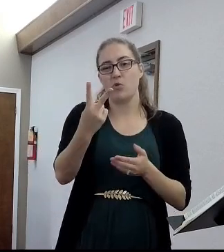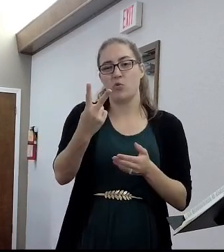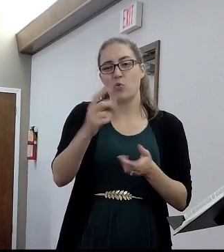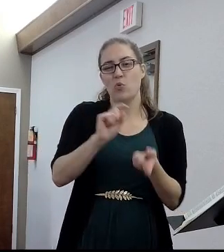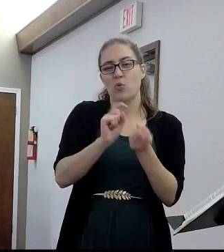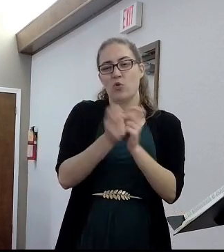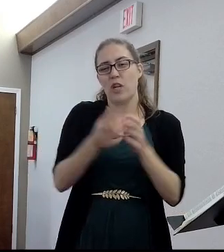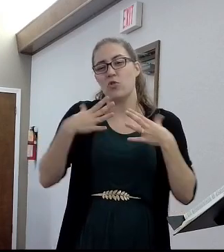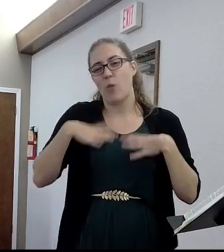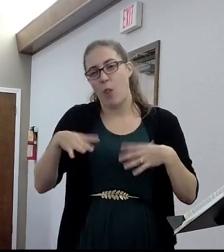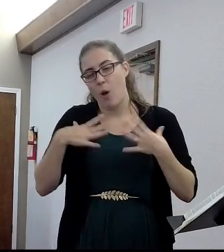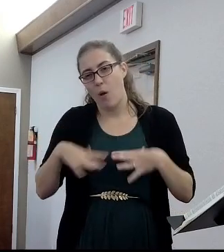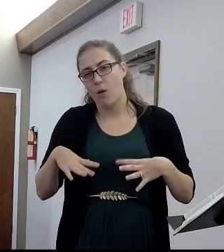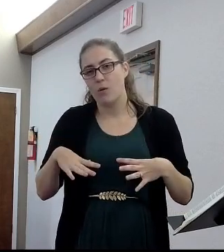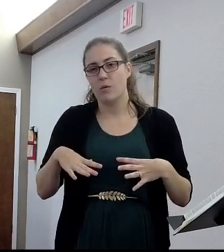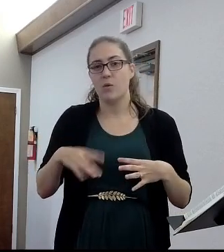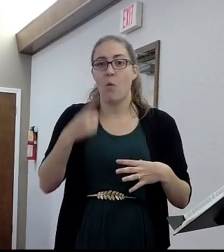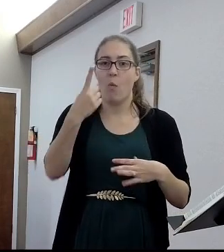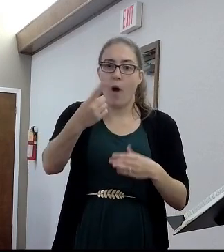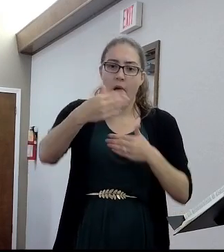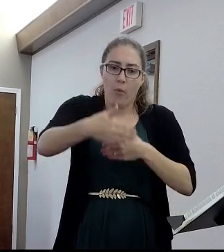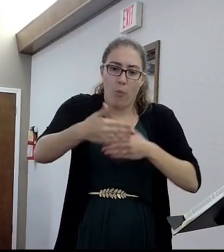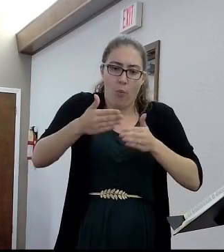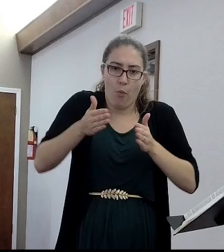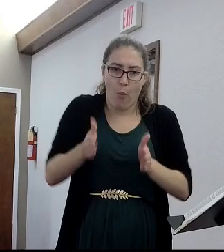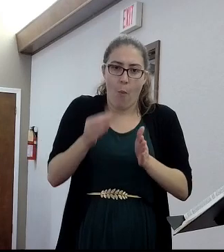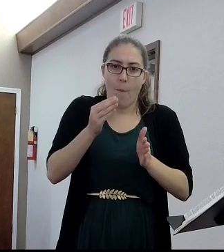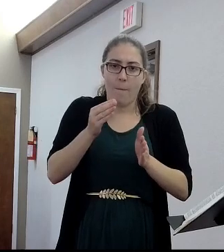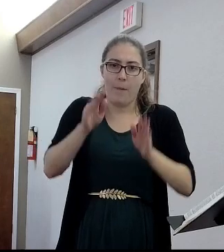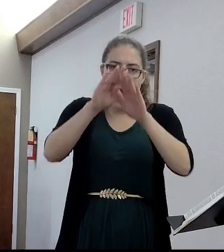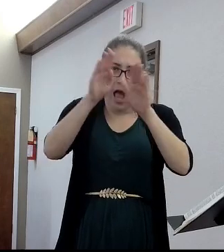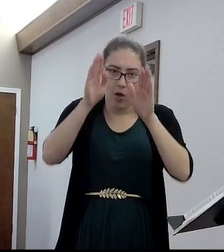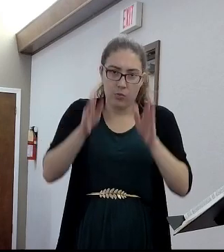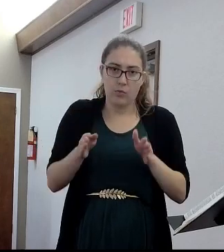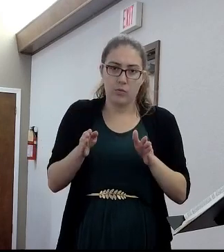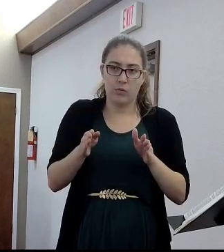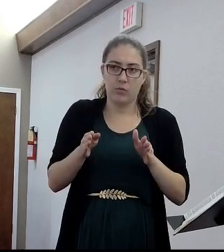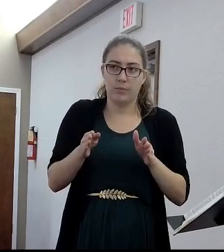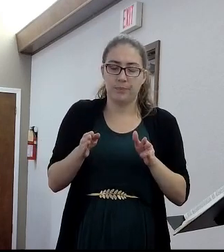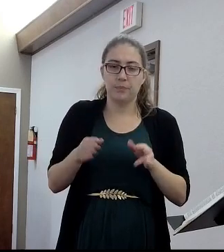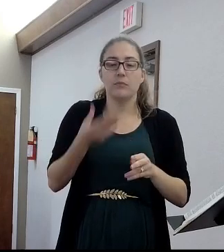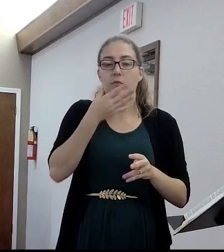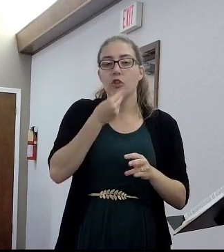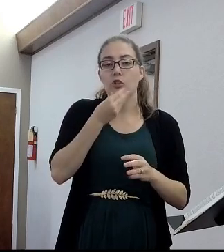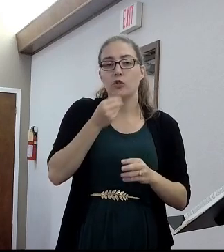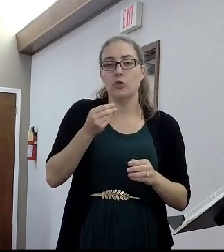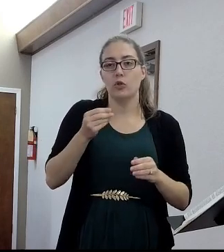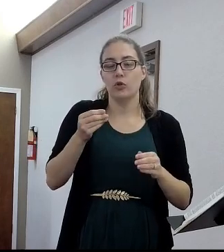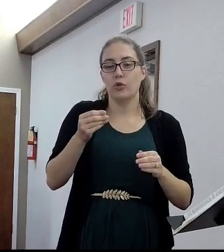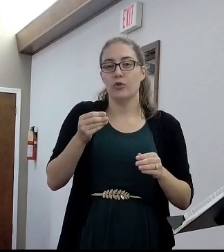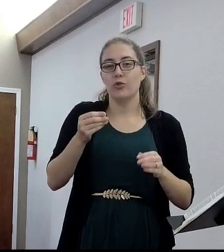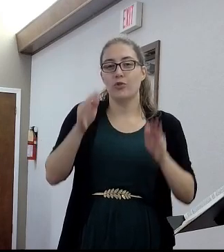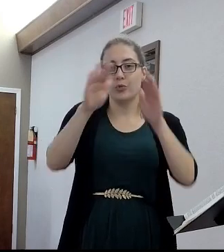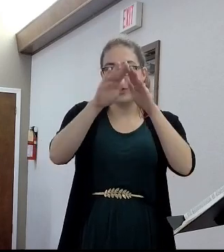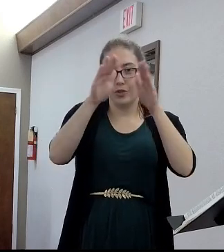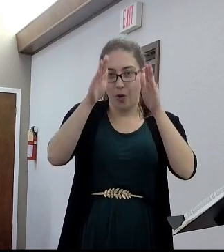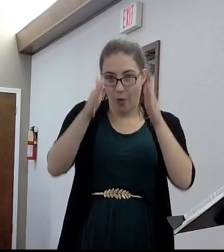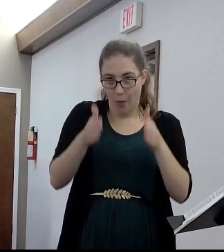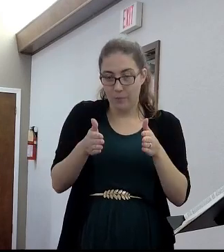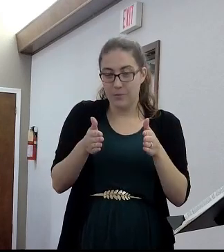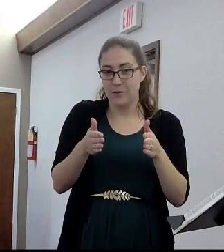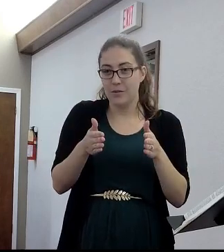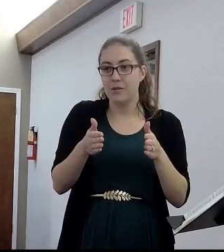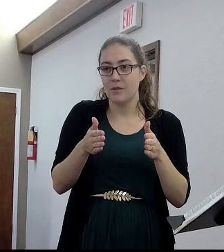one-room house. I don't know if you understand... So, Jewish homes... I just... You've got to think this way, okay?